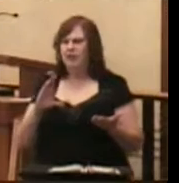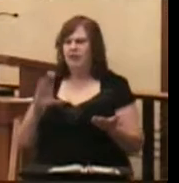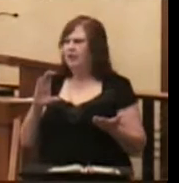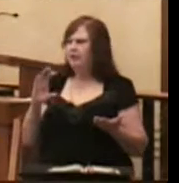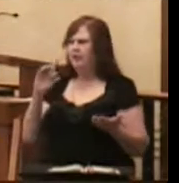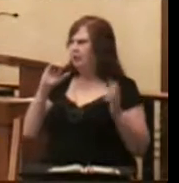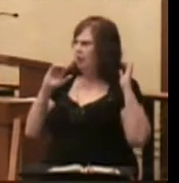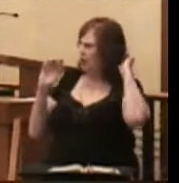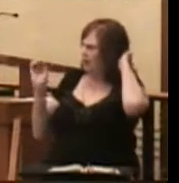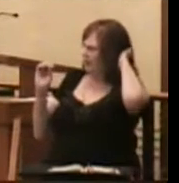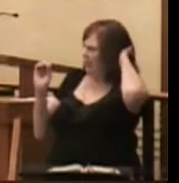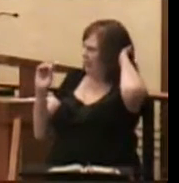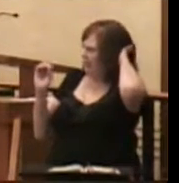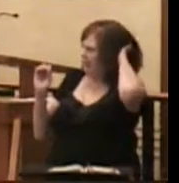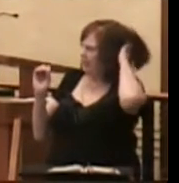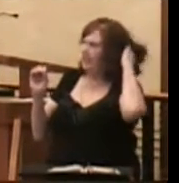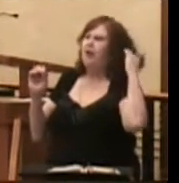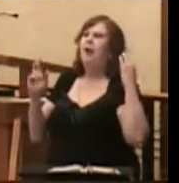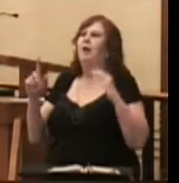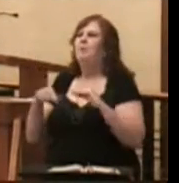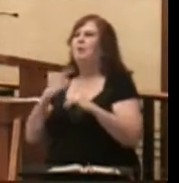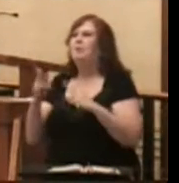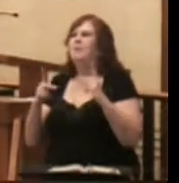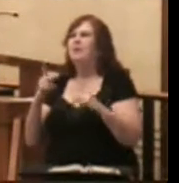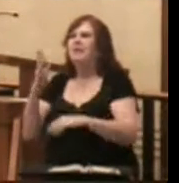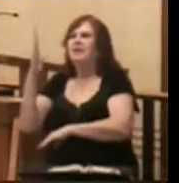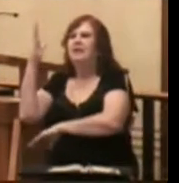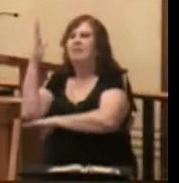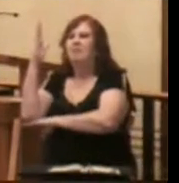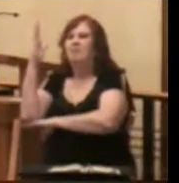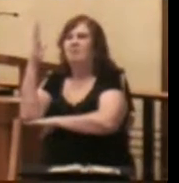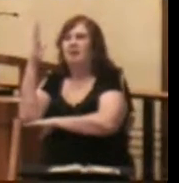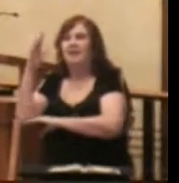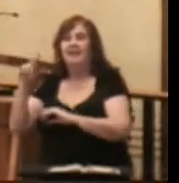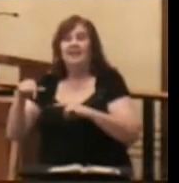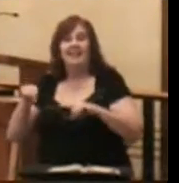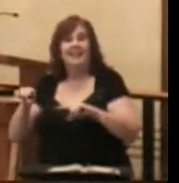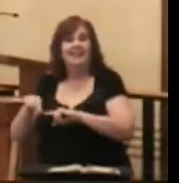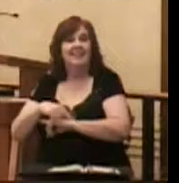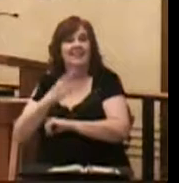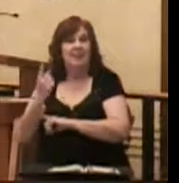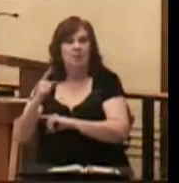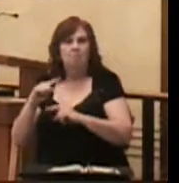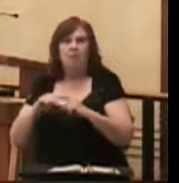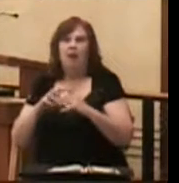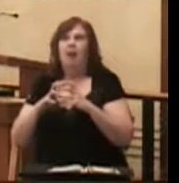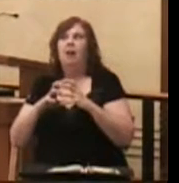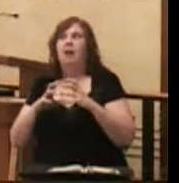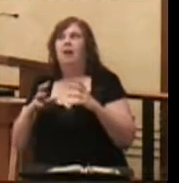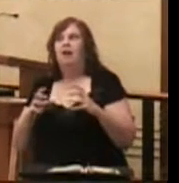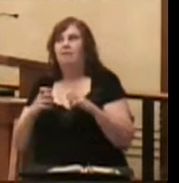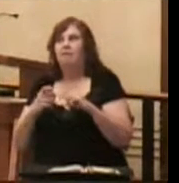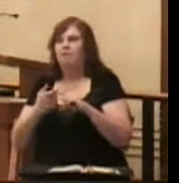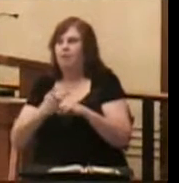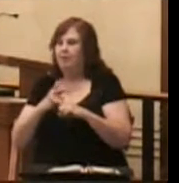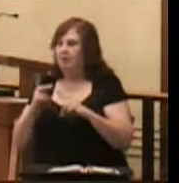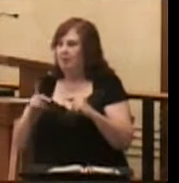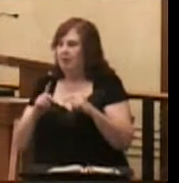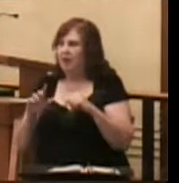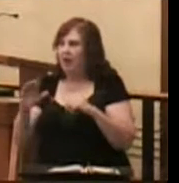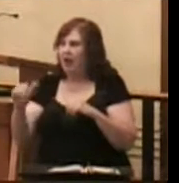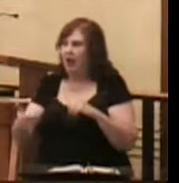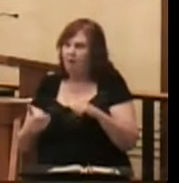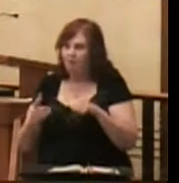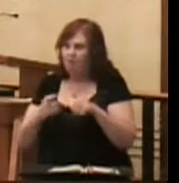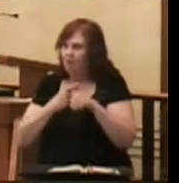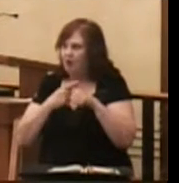those who are hired in the middle of the day. But we hear plenty from those who were hired the first of the day